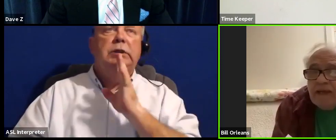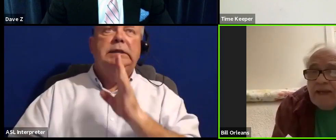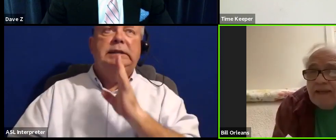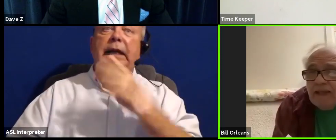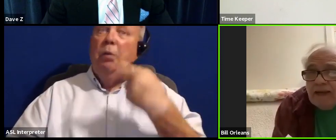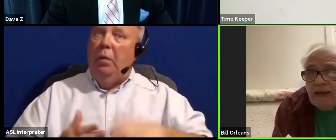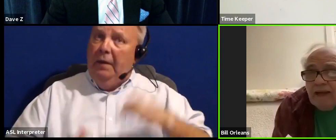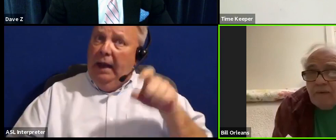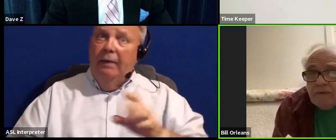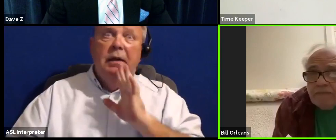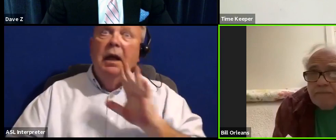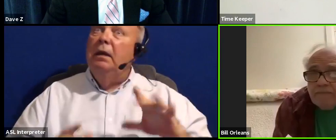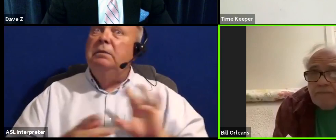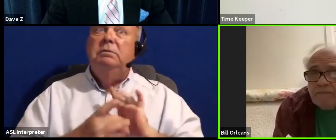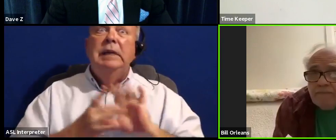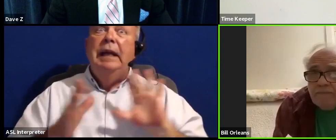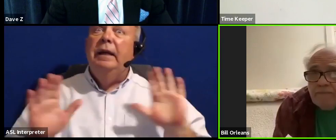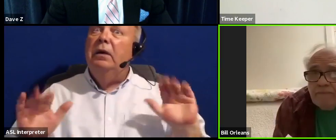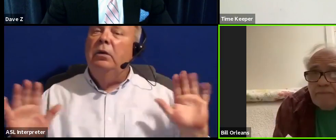say and let it go.